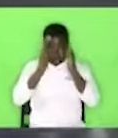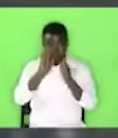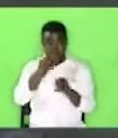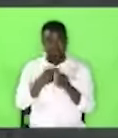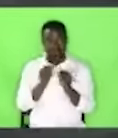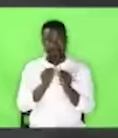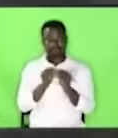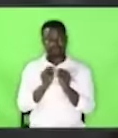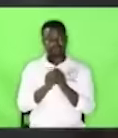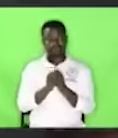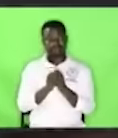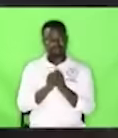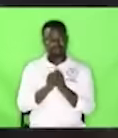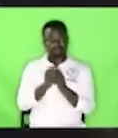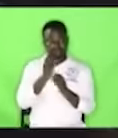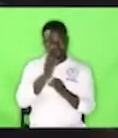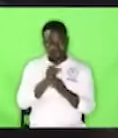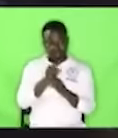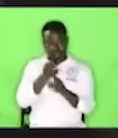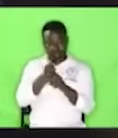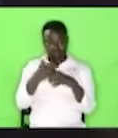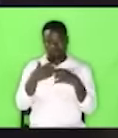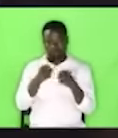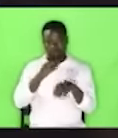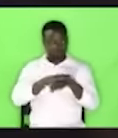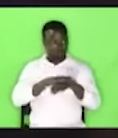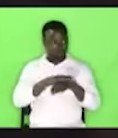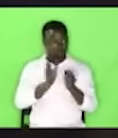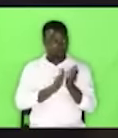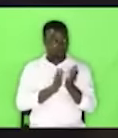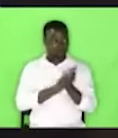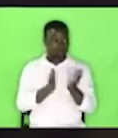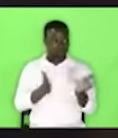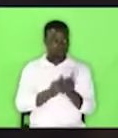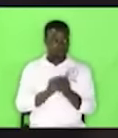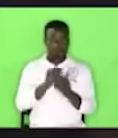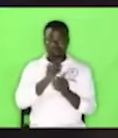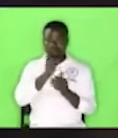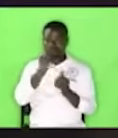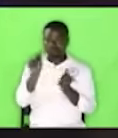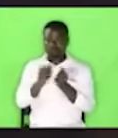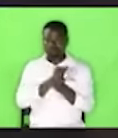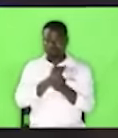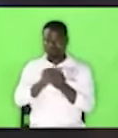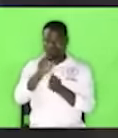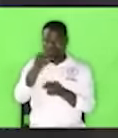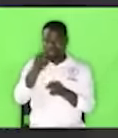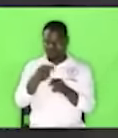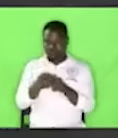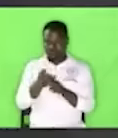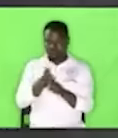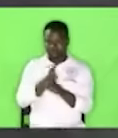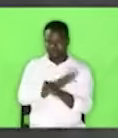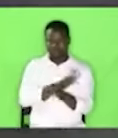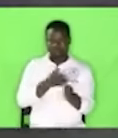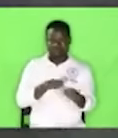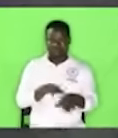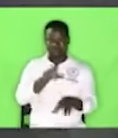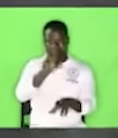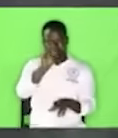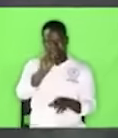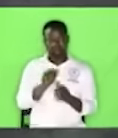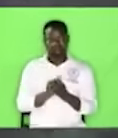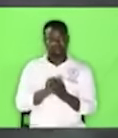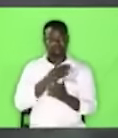Carry yourself well on campus. Don't spoil your name before you die. Shall we